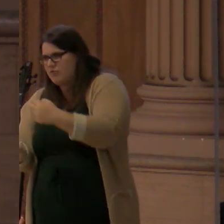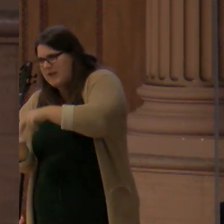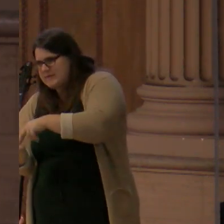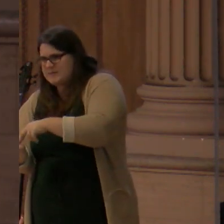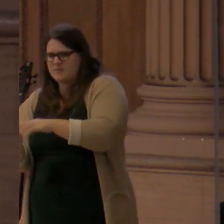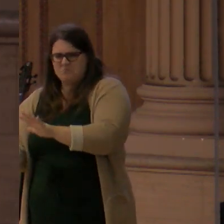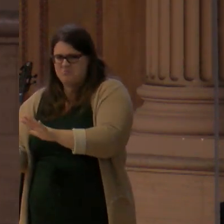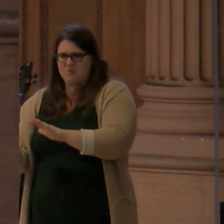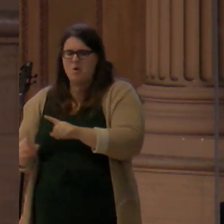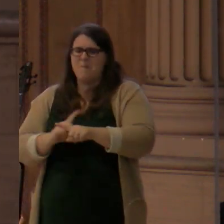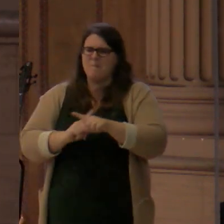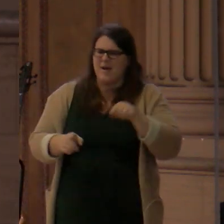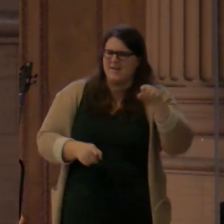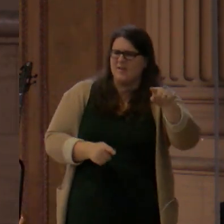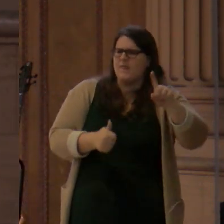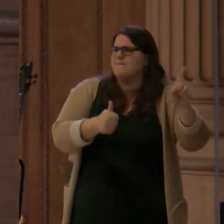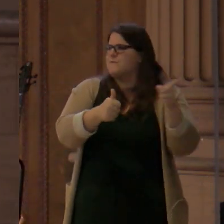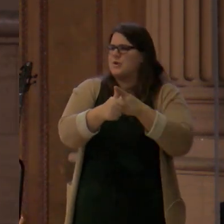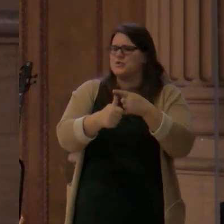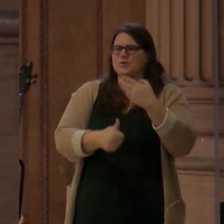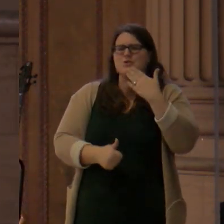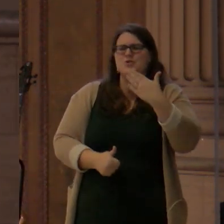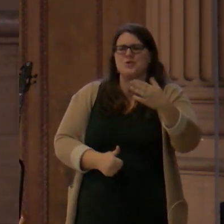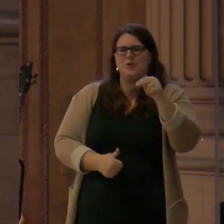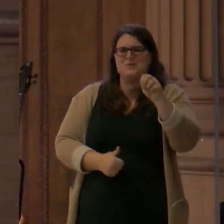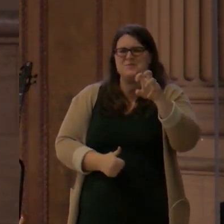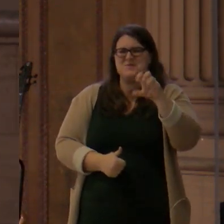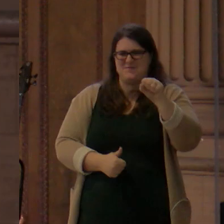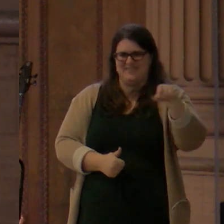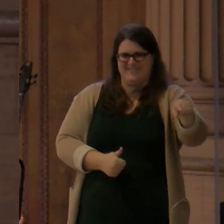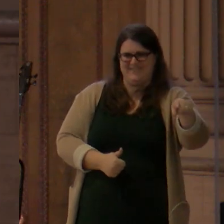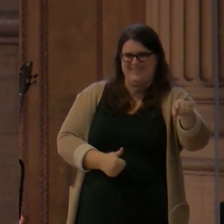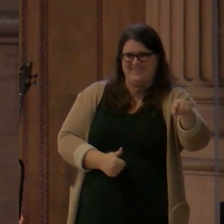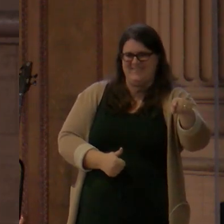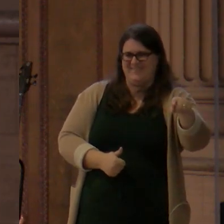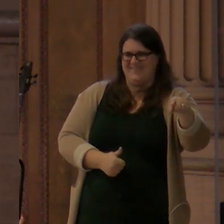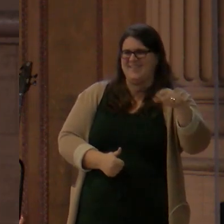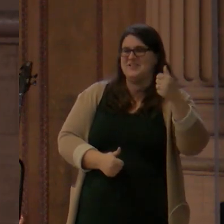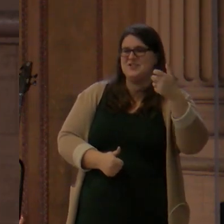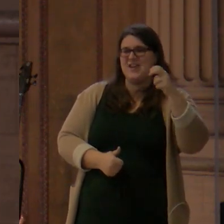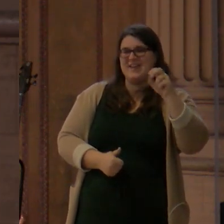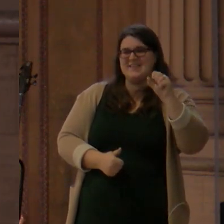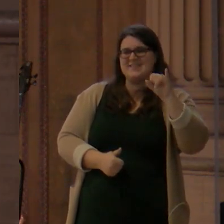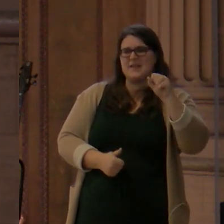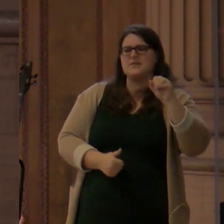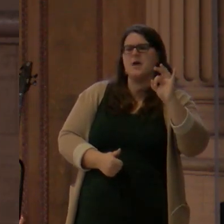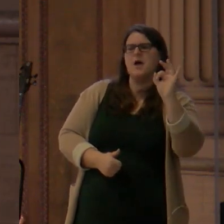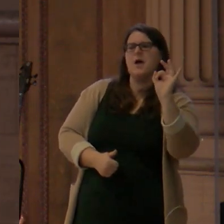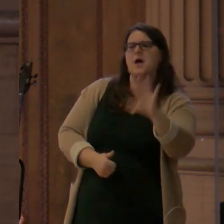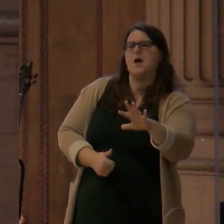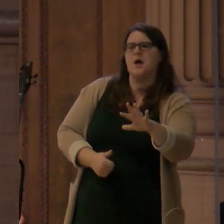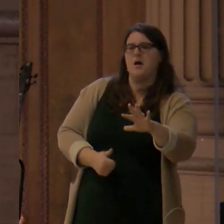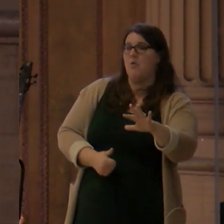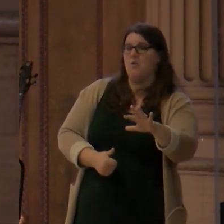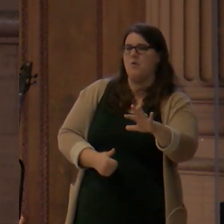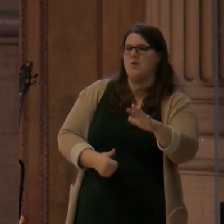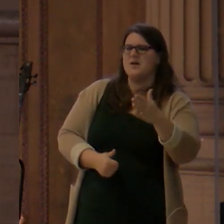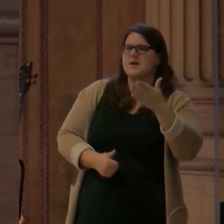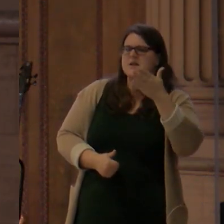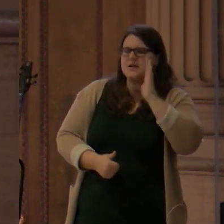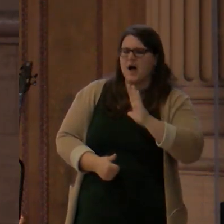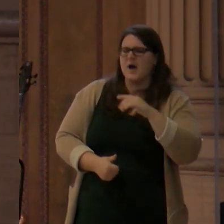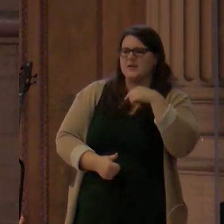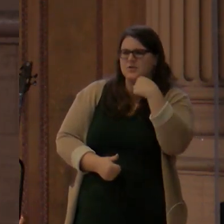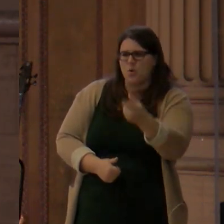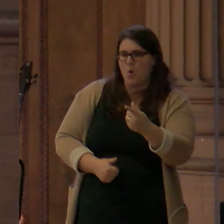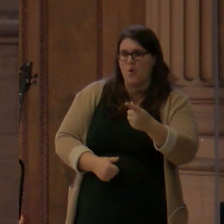said that in Genesis 3, 15, it's almost as if like a few slender sparks beamed forth when God said that. So it's kind